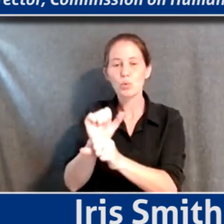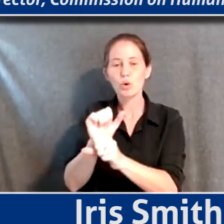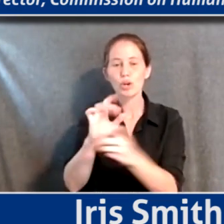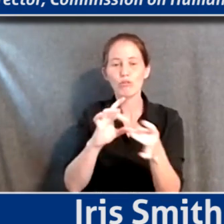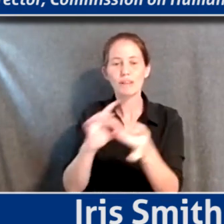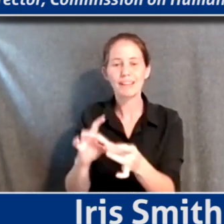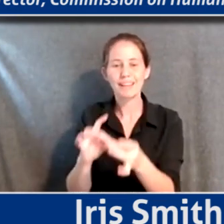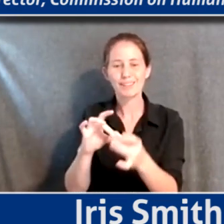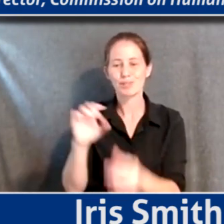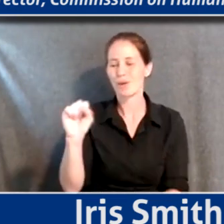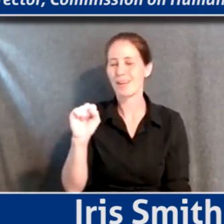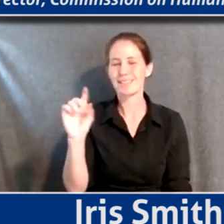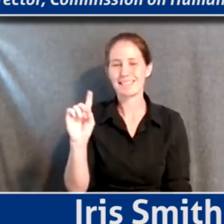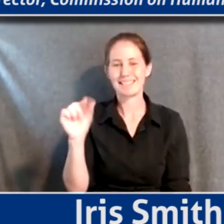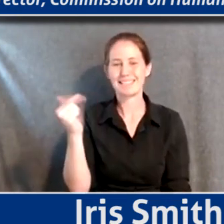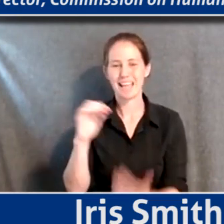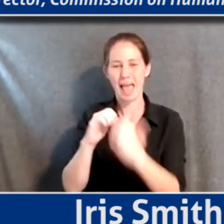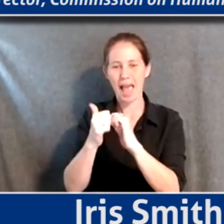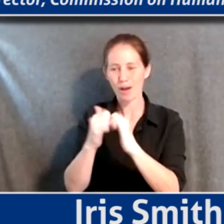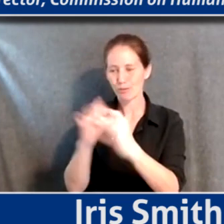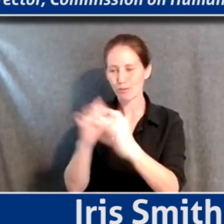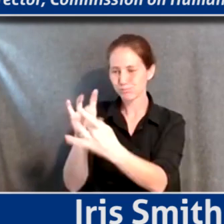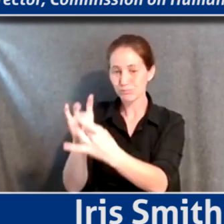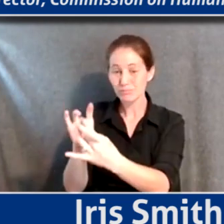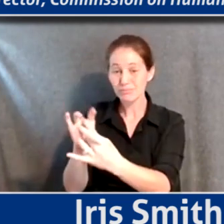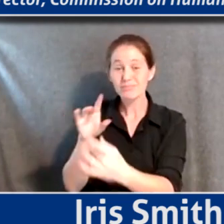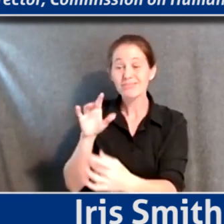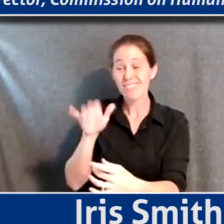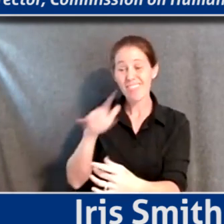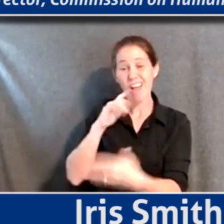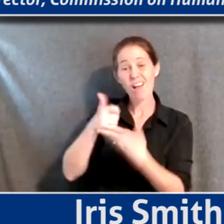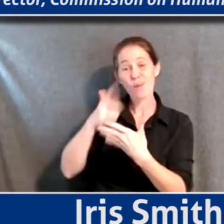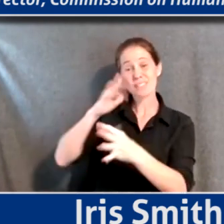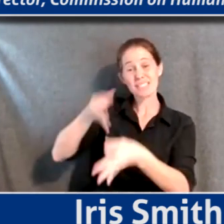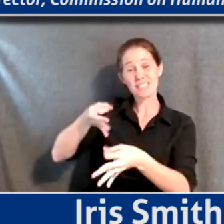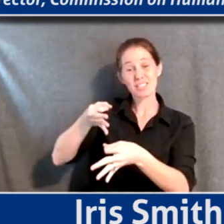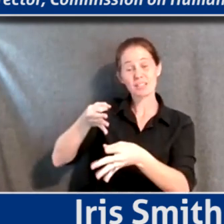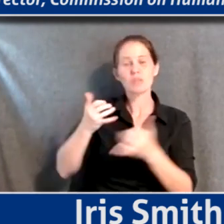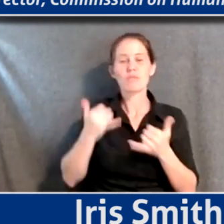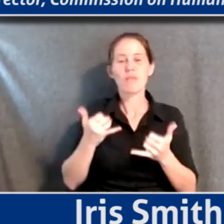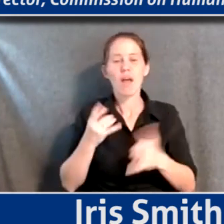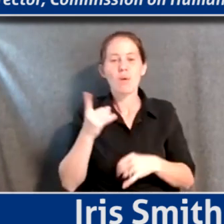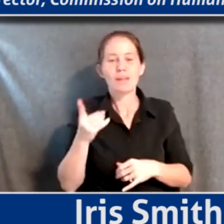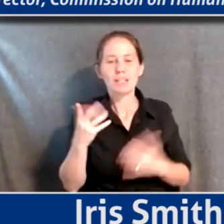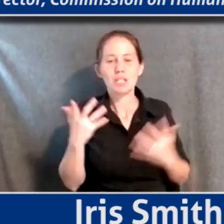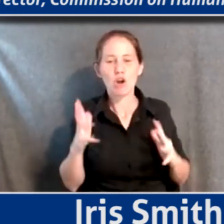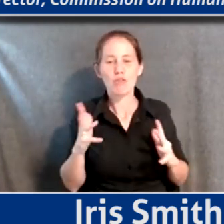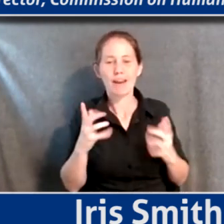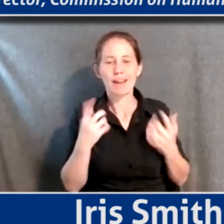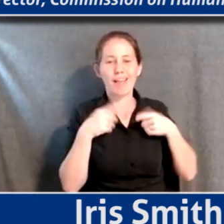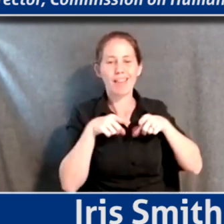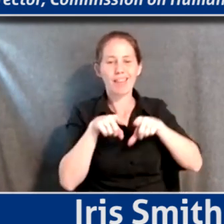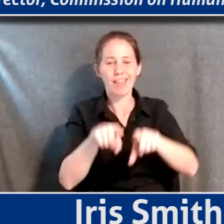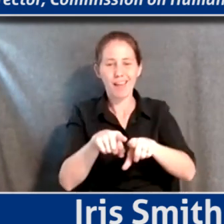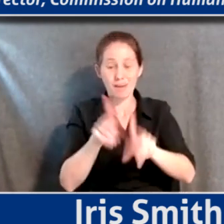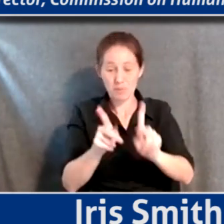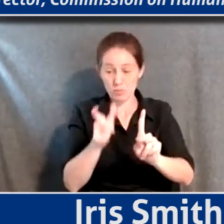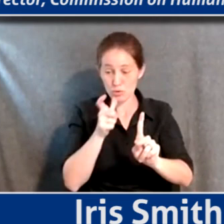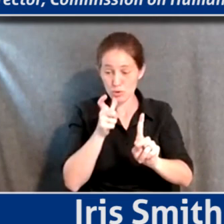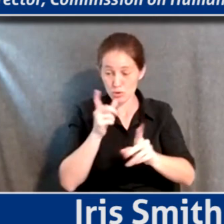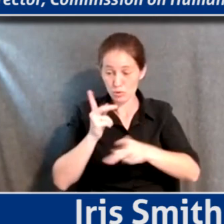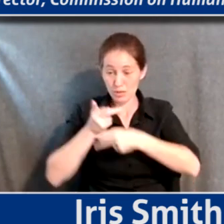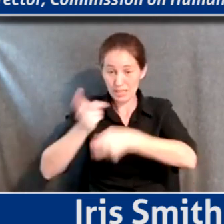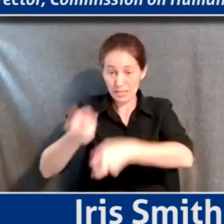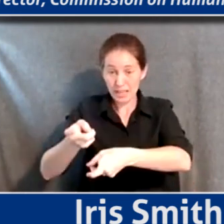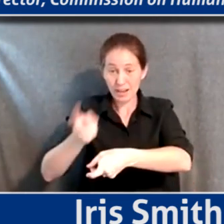to the SDGs? And that's far as his decision making. So now he's already aligned people who receive funding from